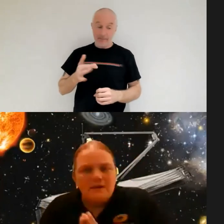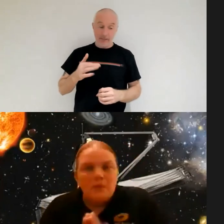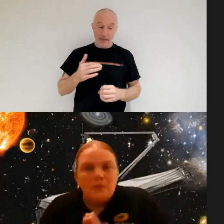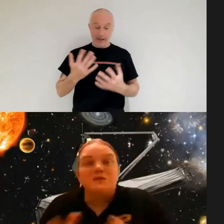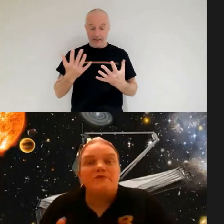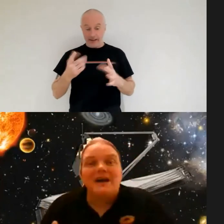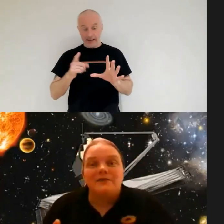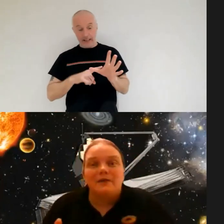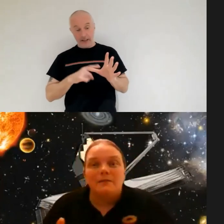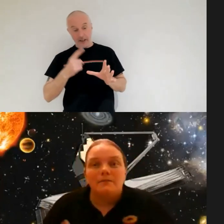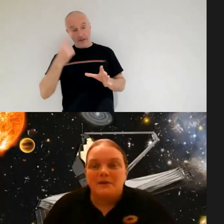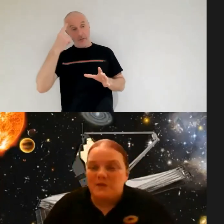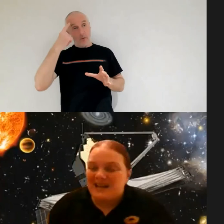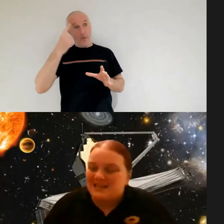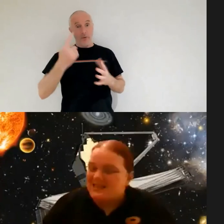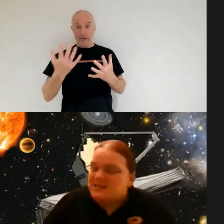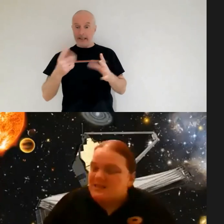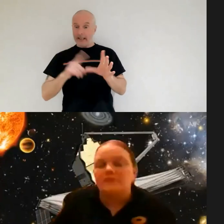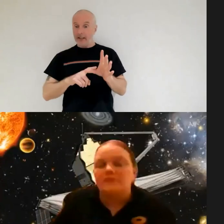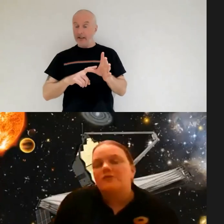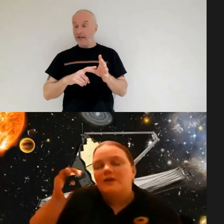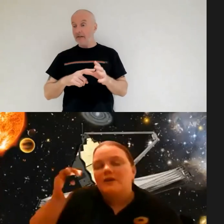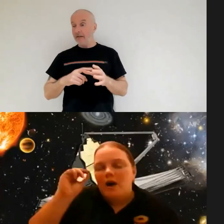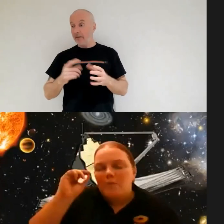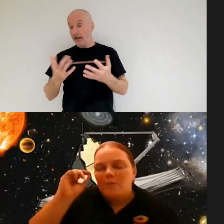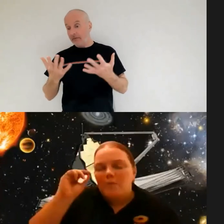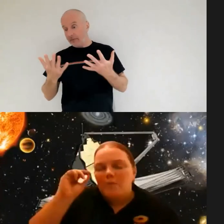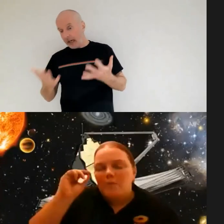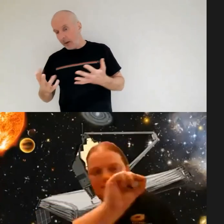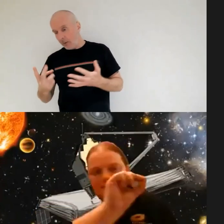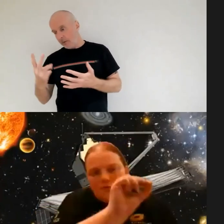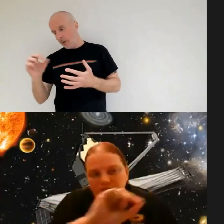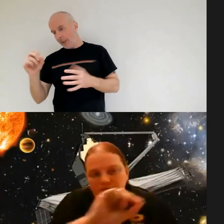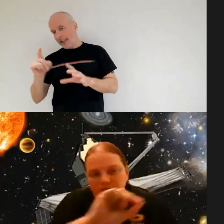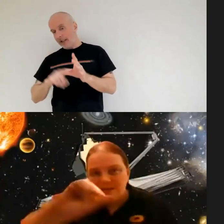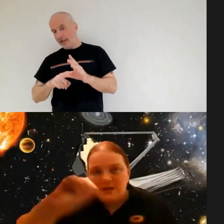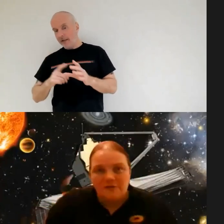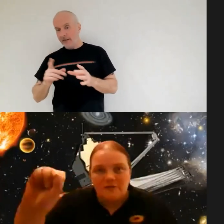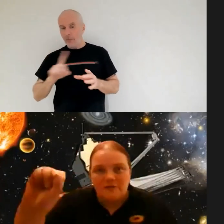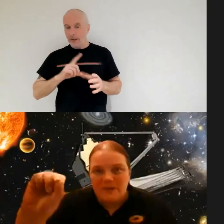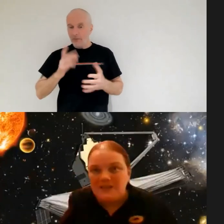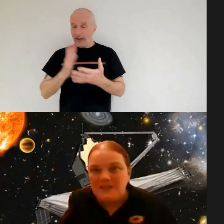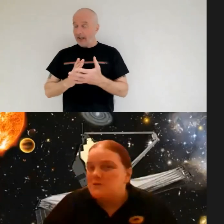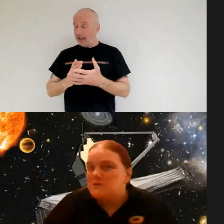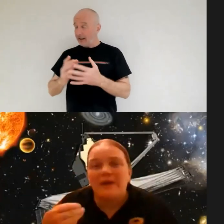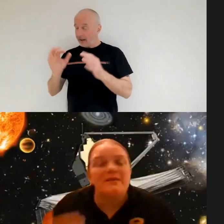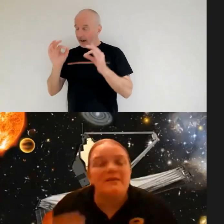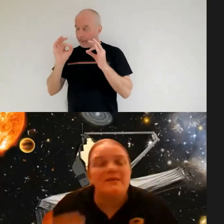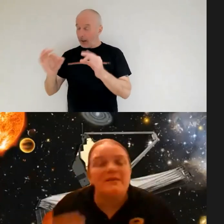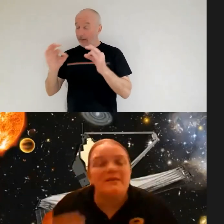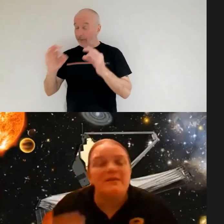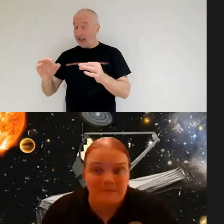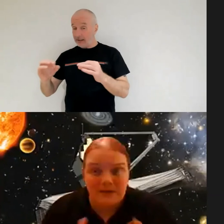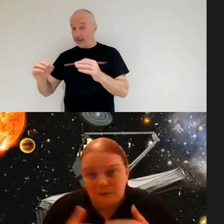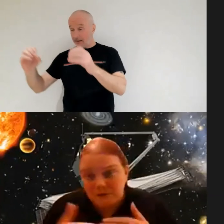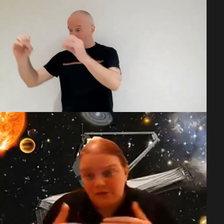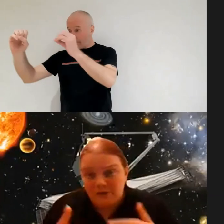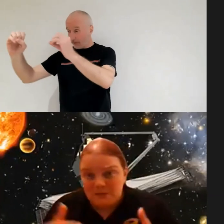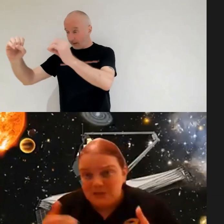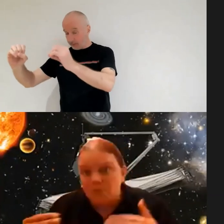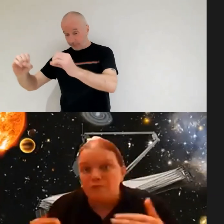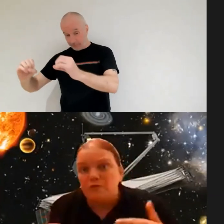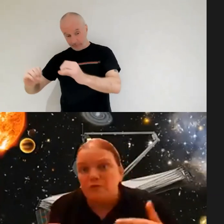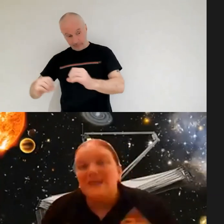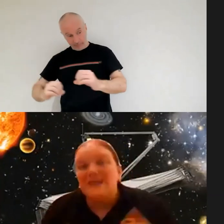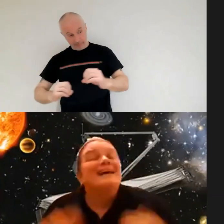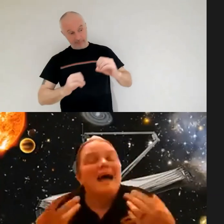was the fact that because we had such a perfect orbital insertion we had to use very little of the fuel to make course